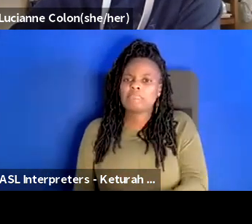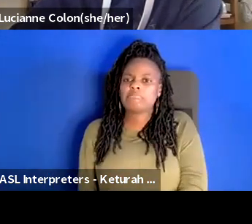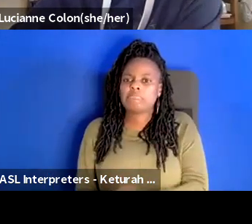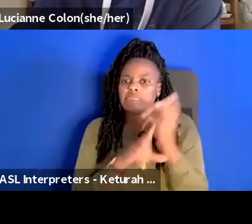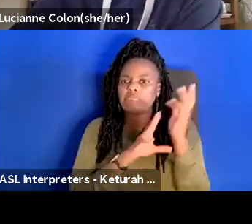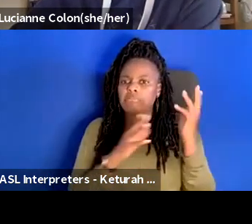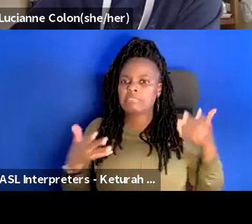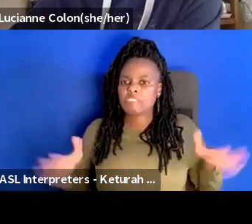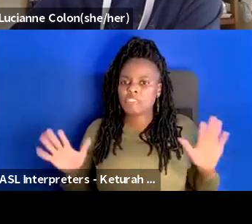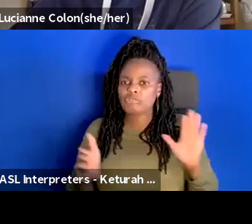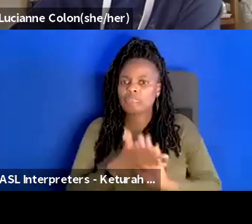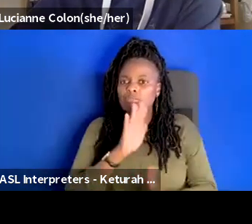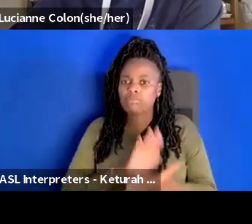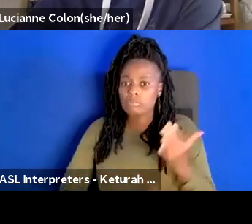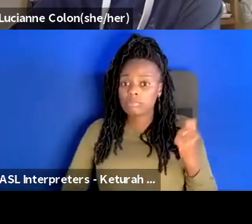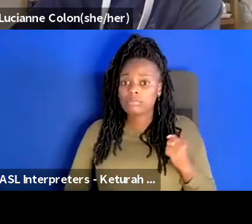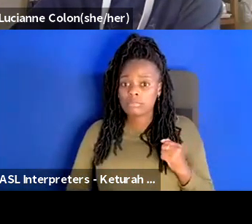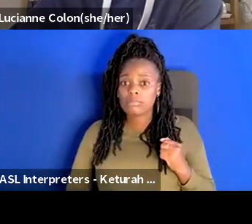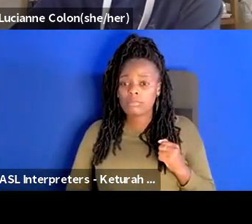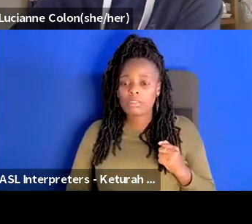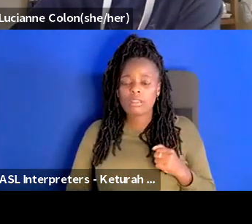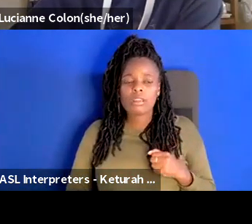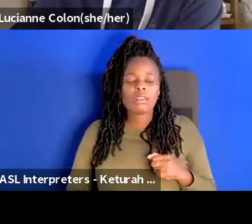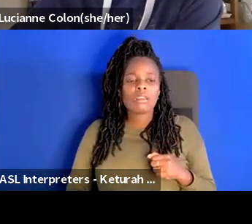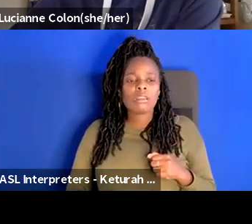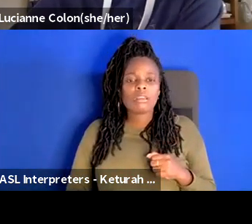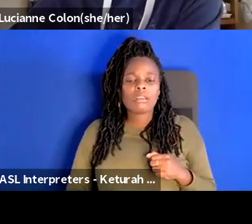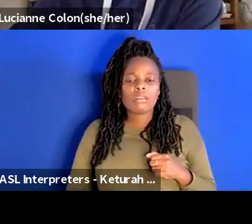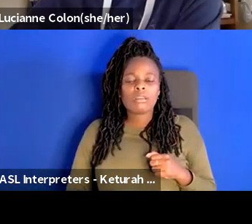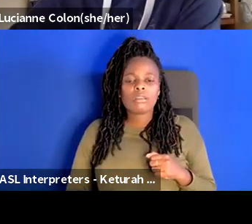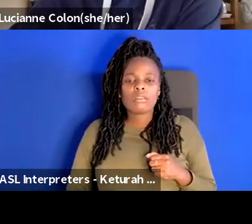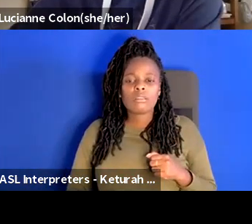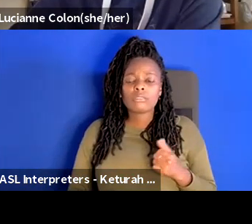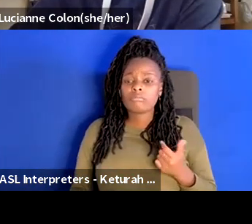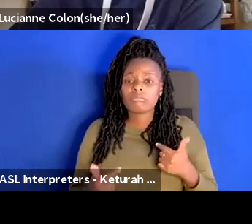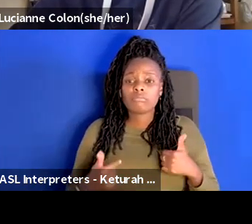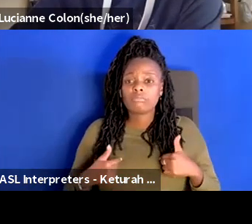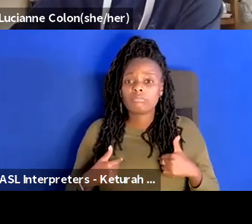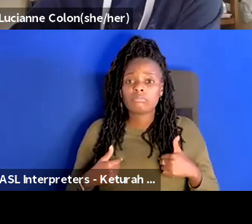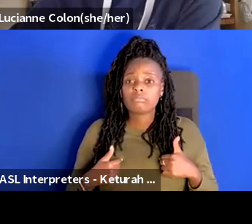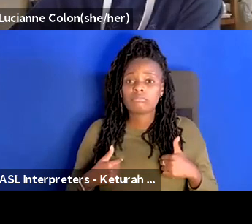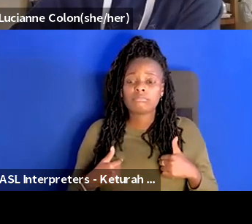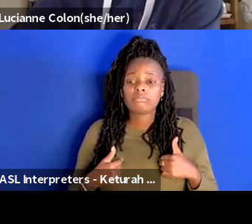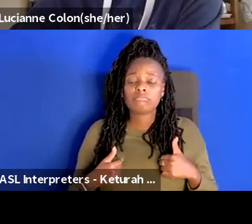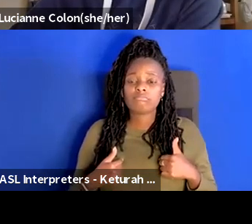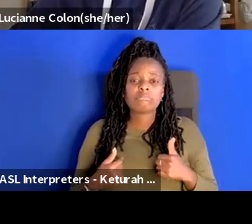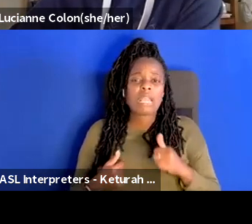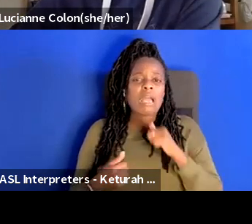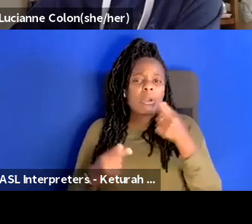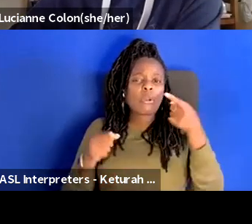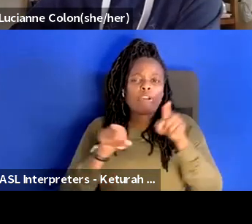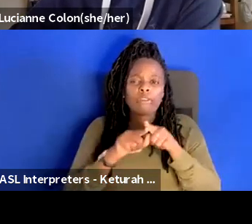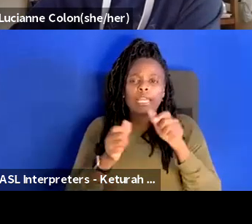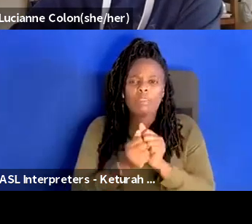and i i'm going to back that up and say i personally don't necessarily agree with throwing